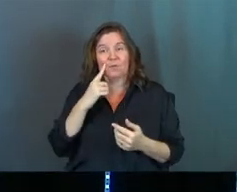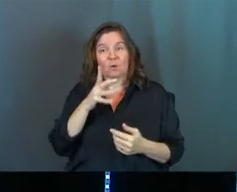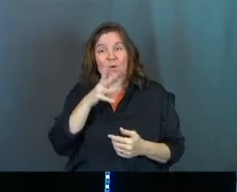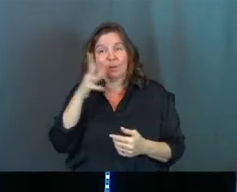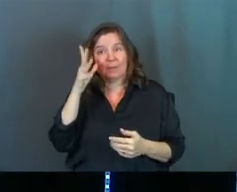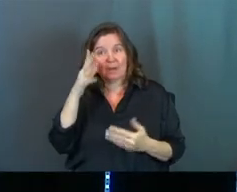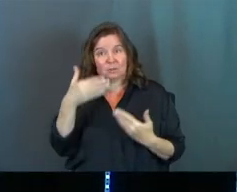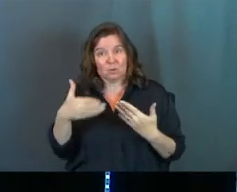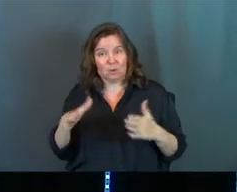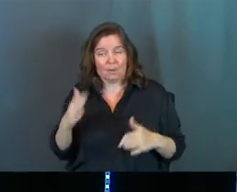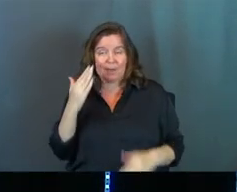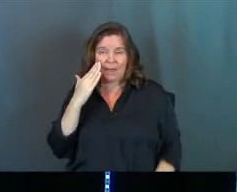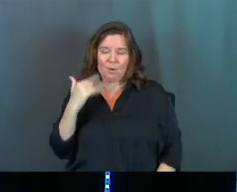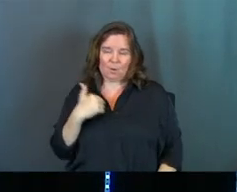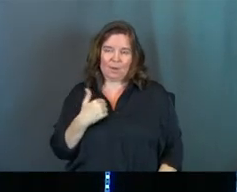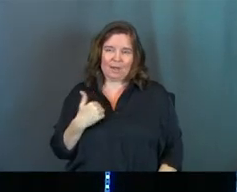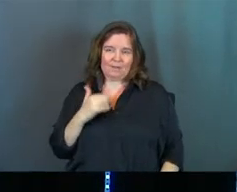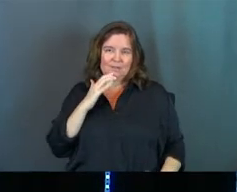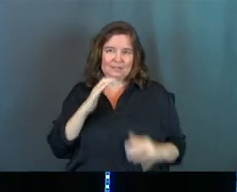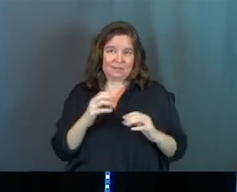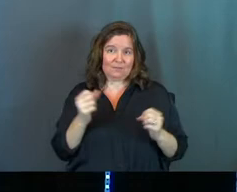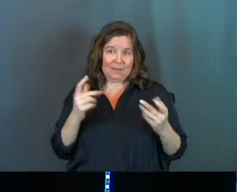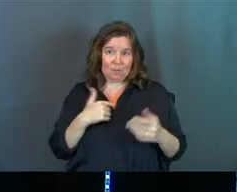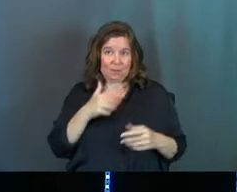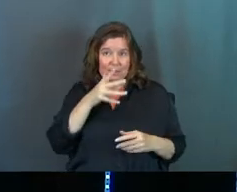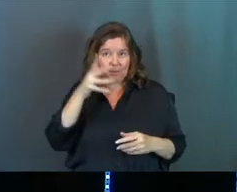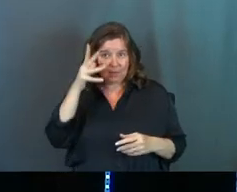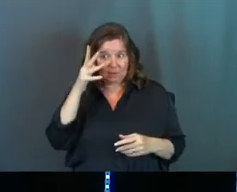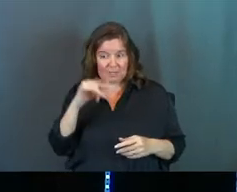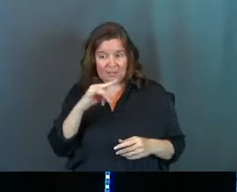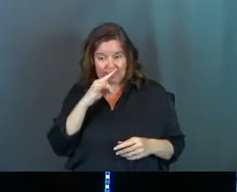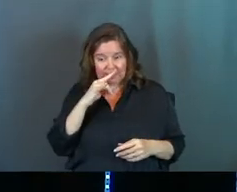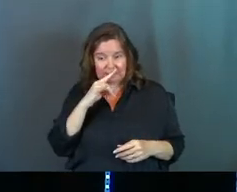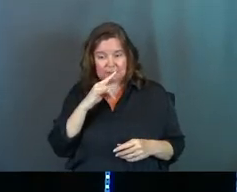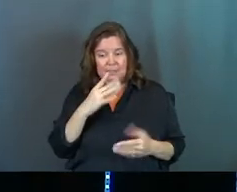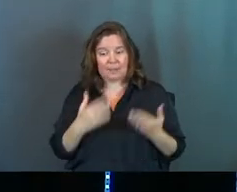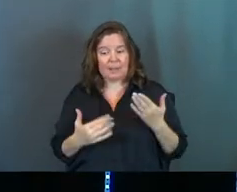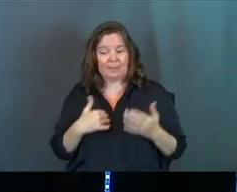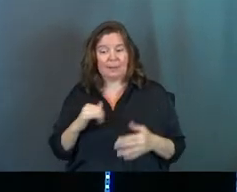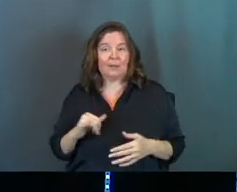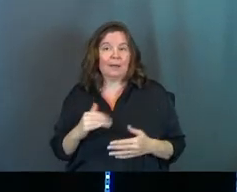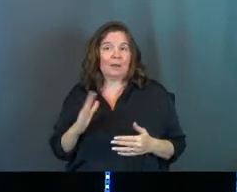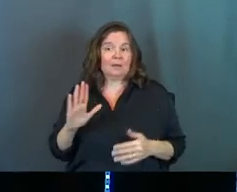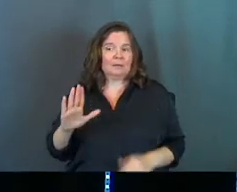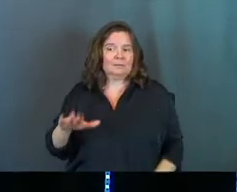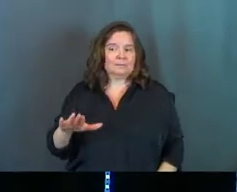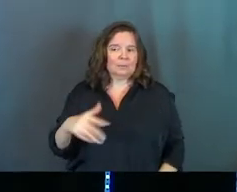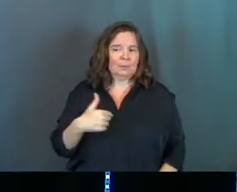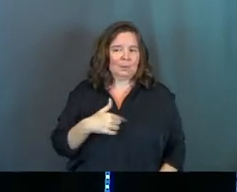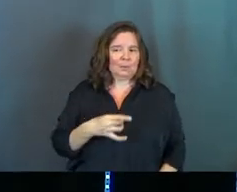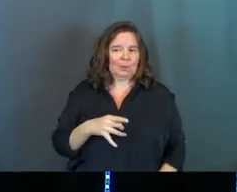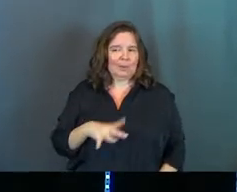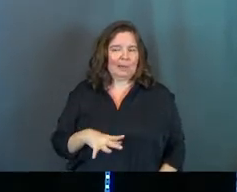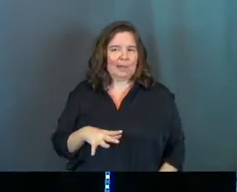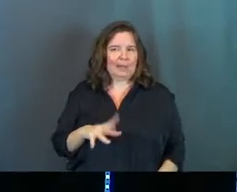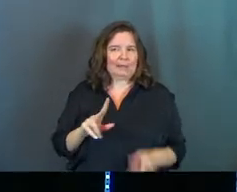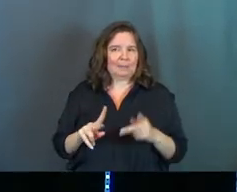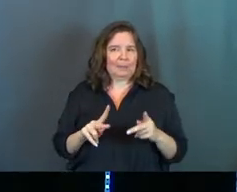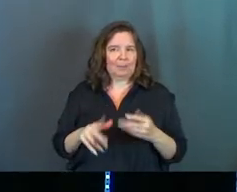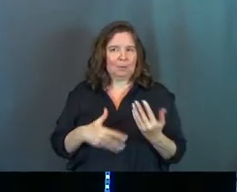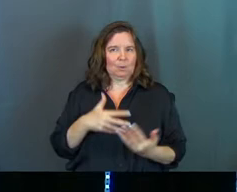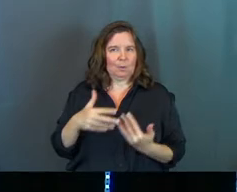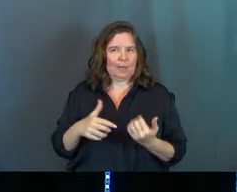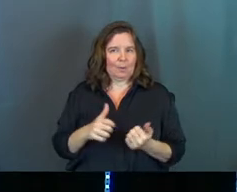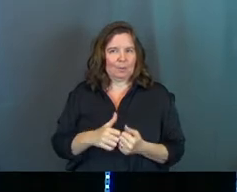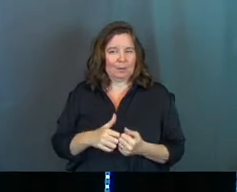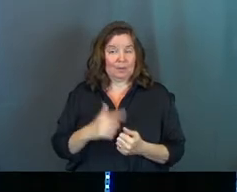parents in the room, I know, I mean, I have these conversations a lot with parents and their kids. Maybe they're like, hey, we don't like the crowd he's with.